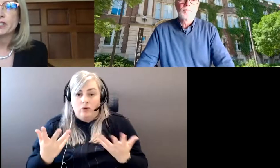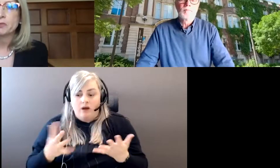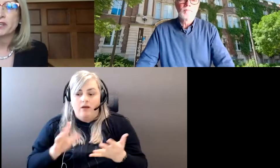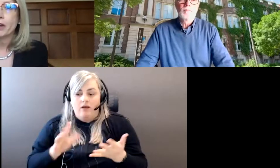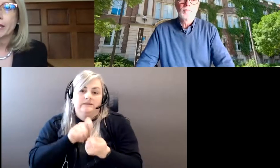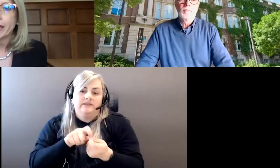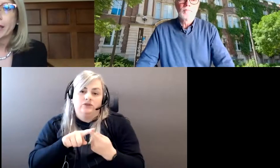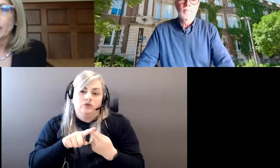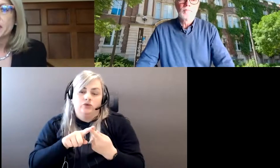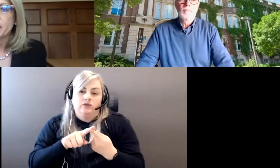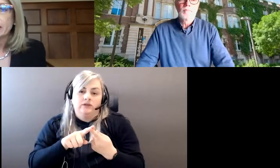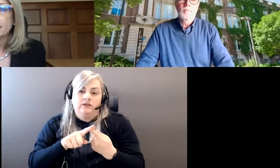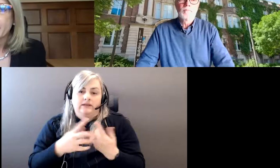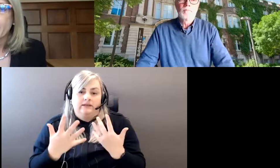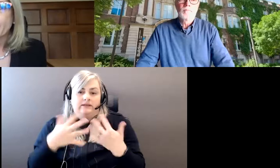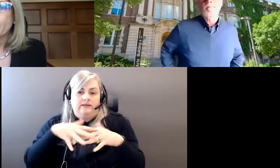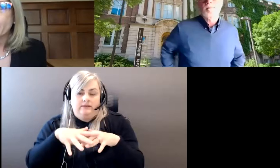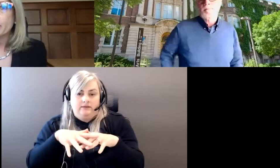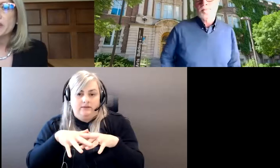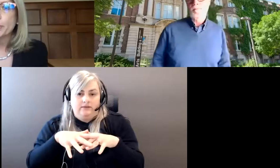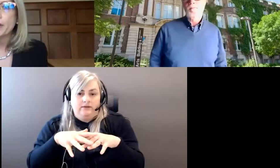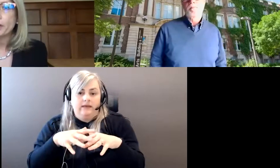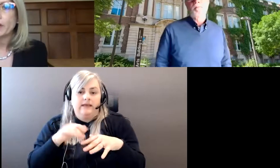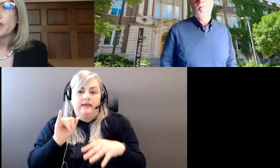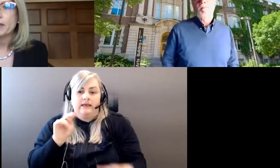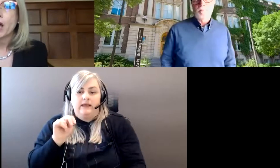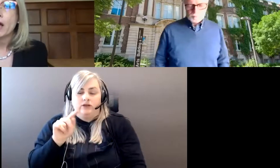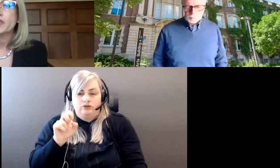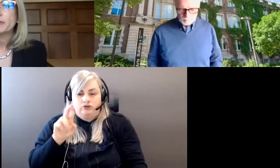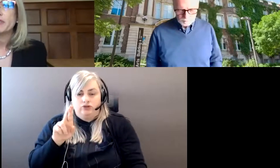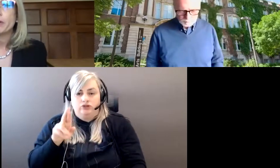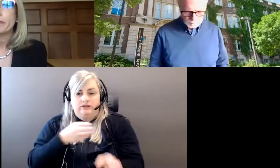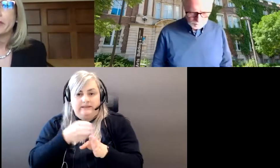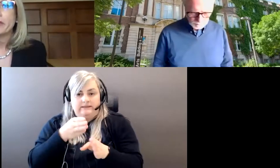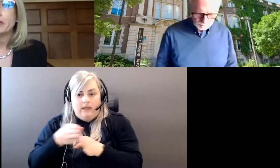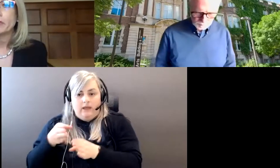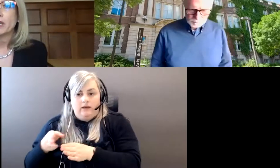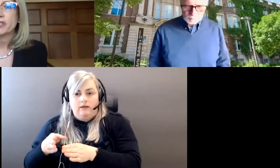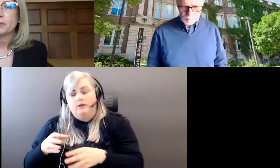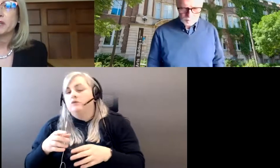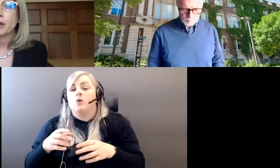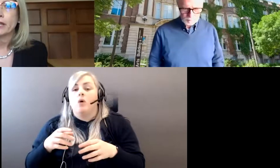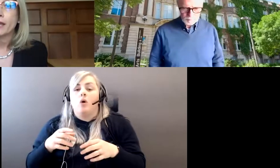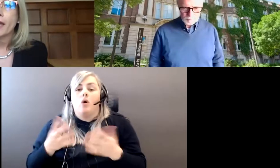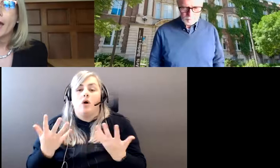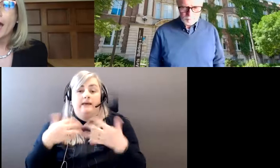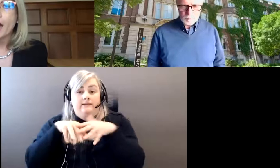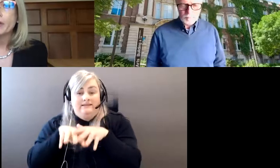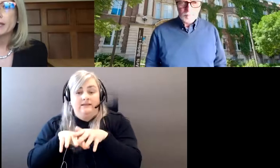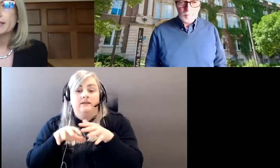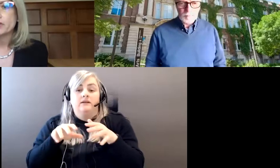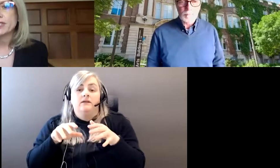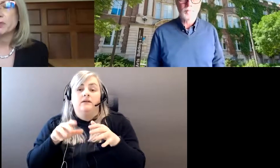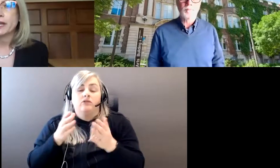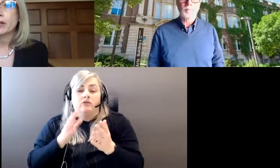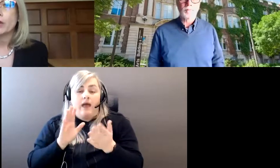interdisciplinarity. And the question is, uh, we've been told that the creation of the colleges was driven by the need for interdisciplinarity. How